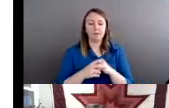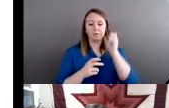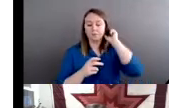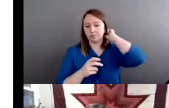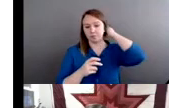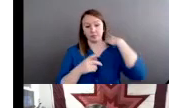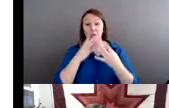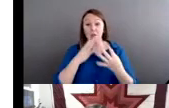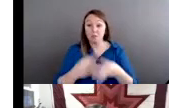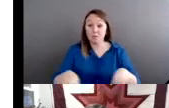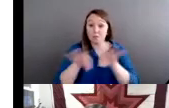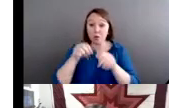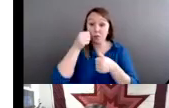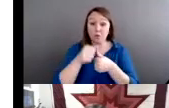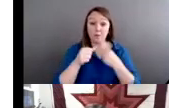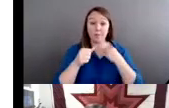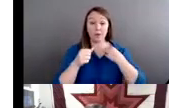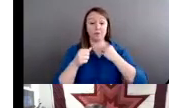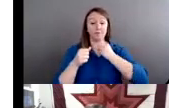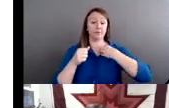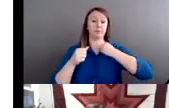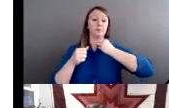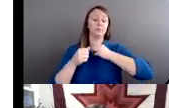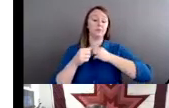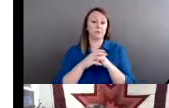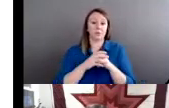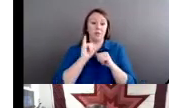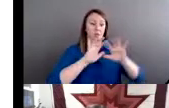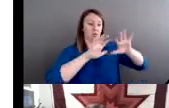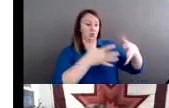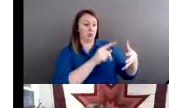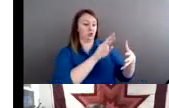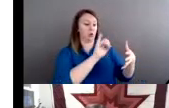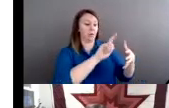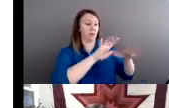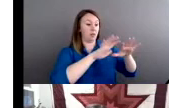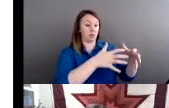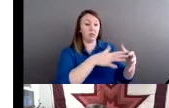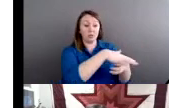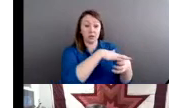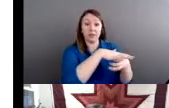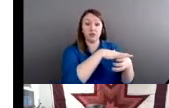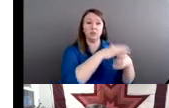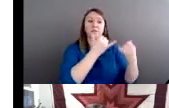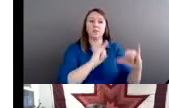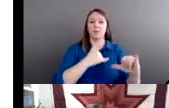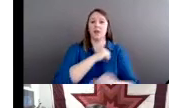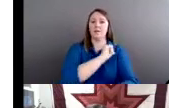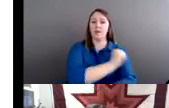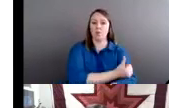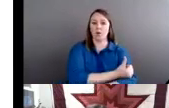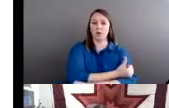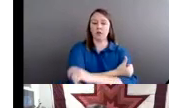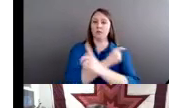that tribal nations still retain the authority in a technical sense to prosecute these crimes.